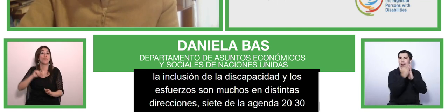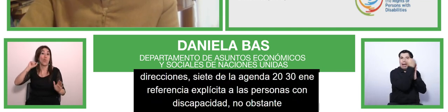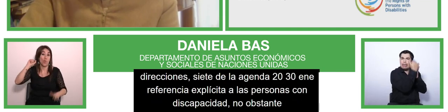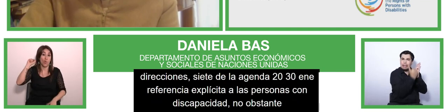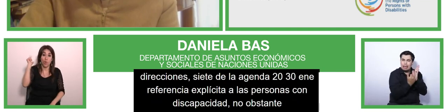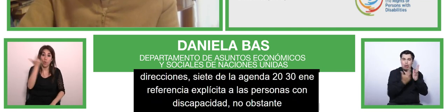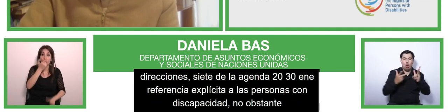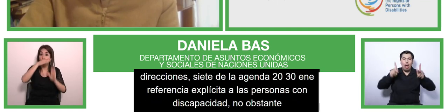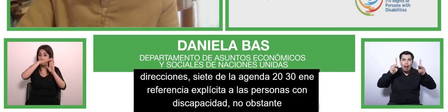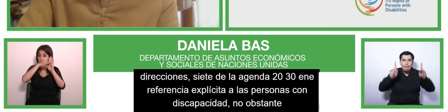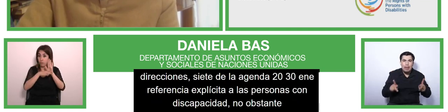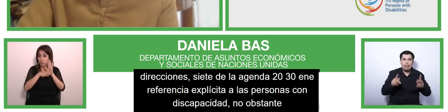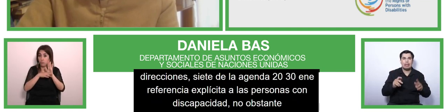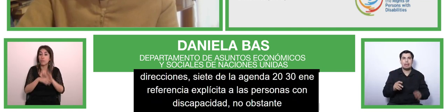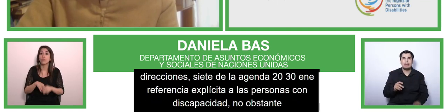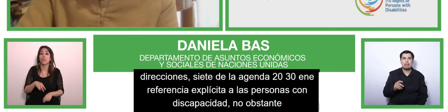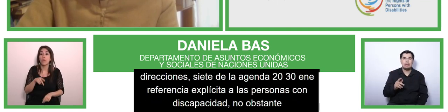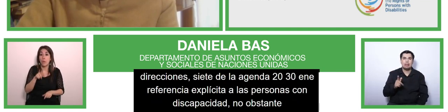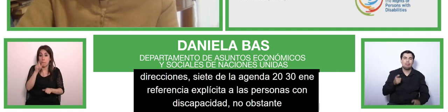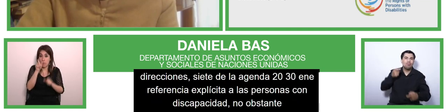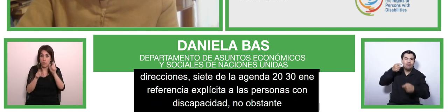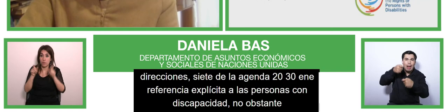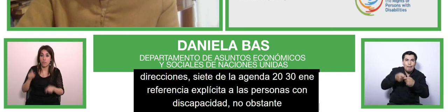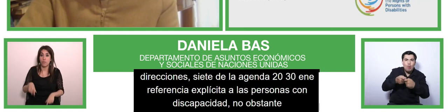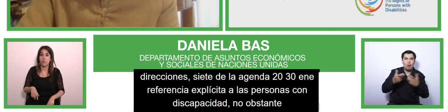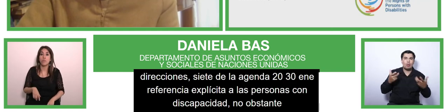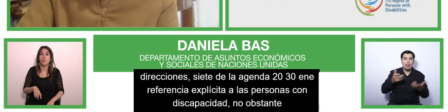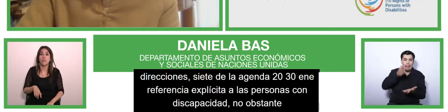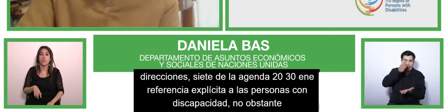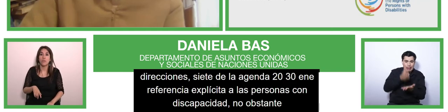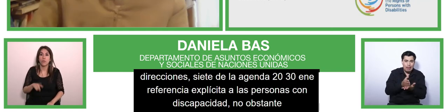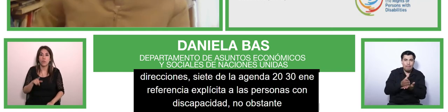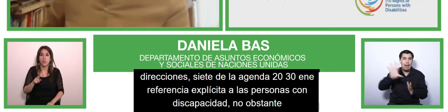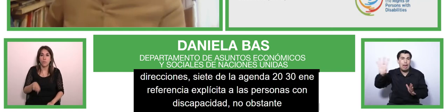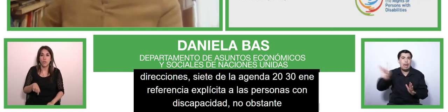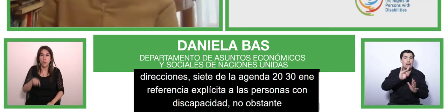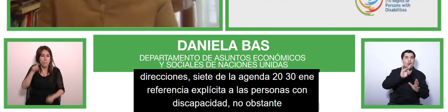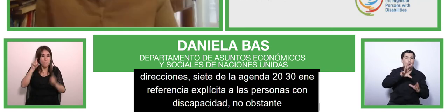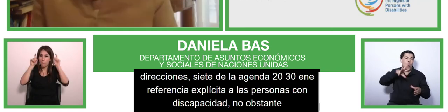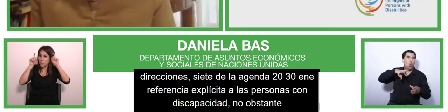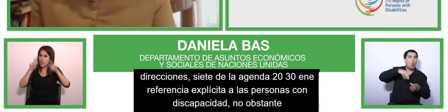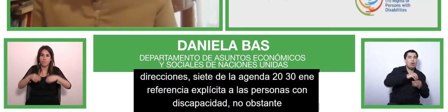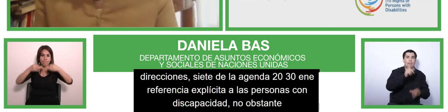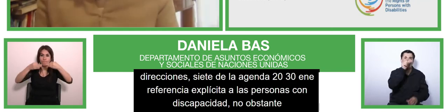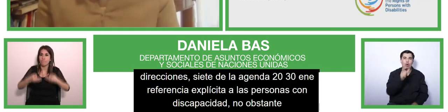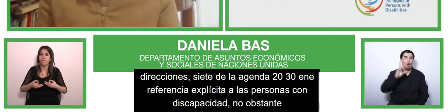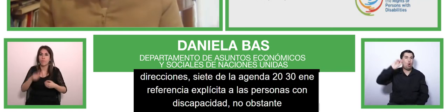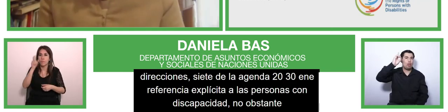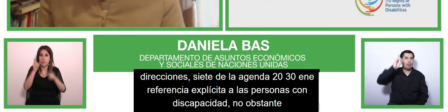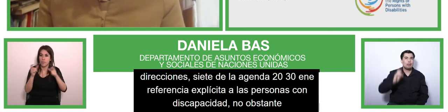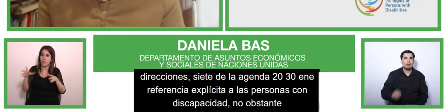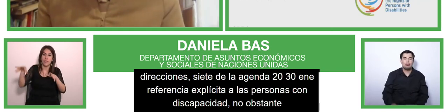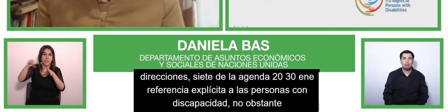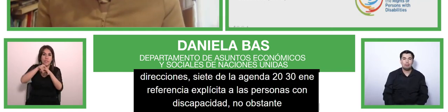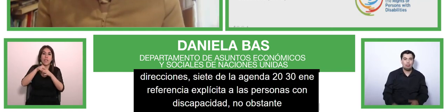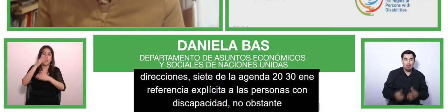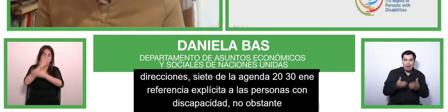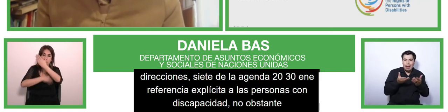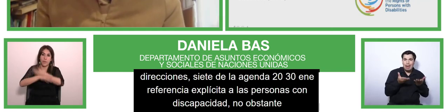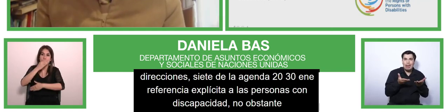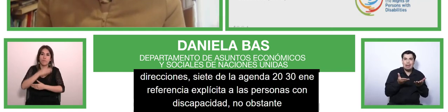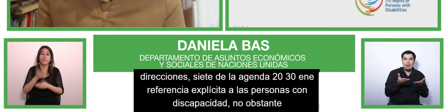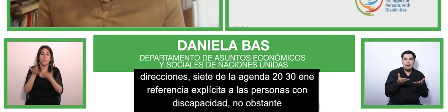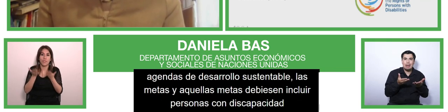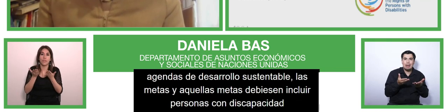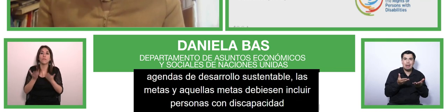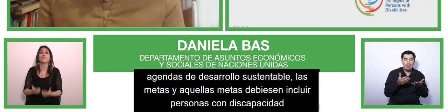in my view, should include persons with disabilities as its central and transformative premise to leave no one behind.